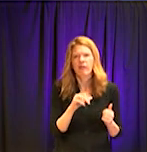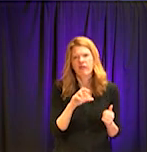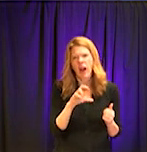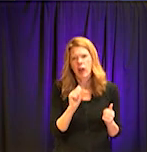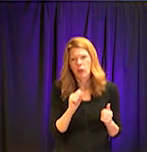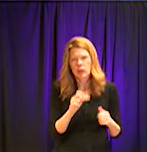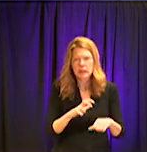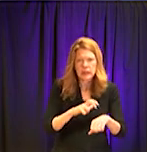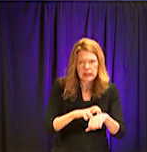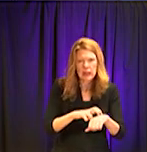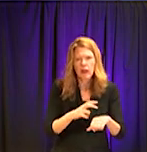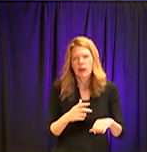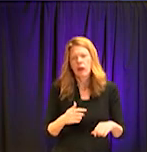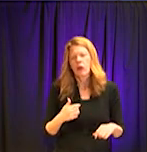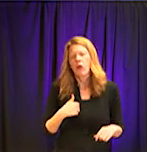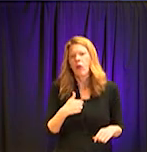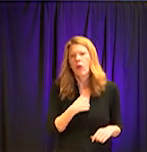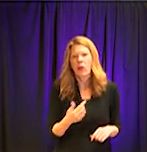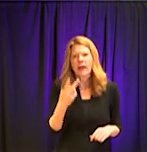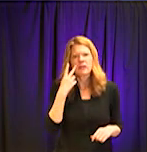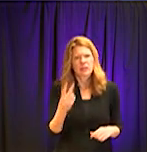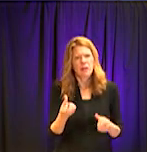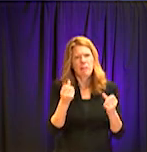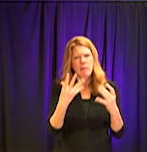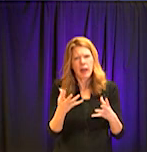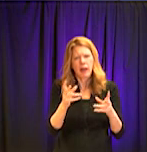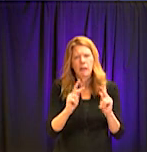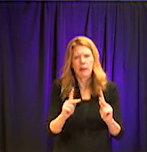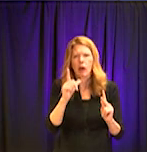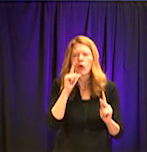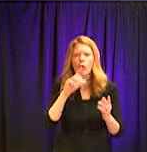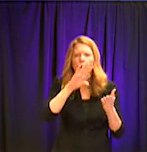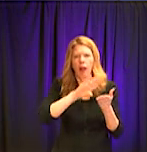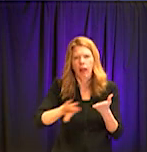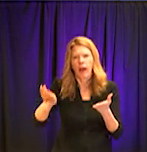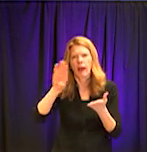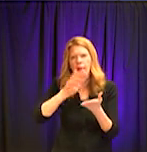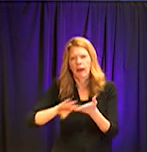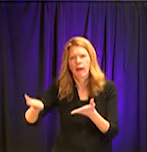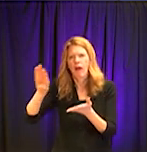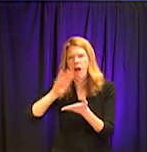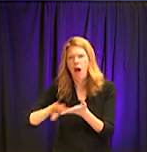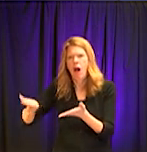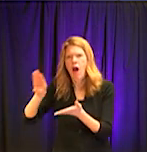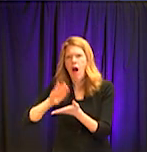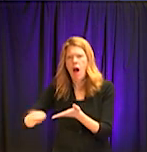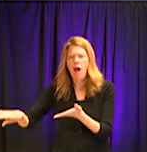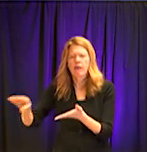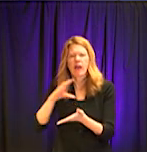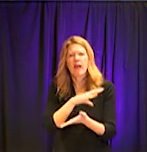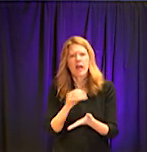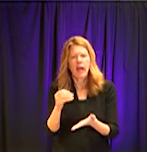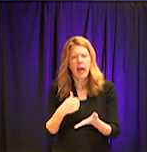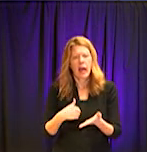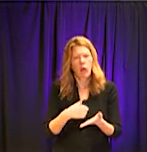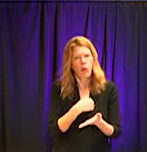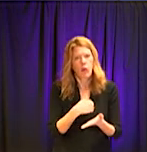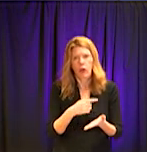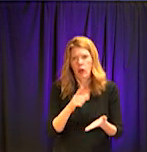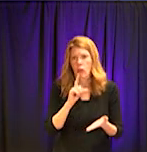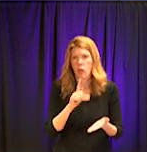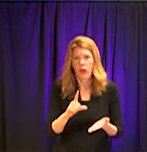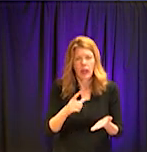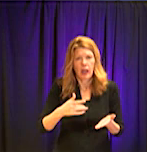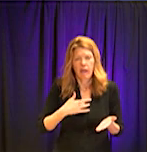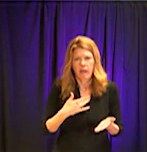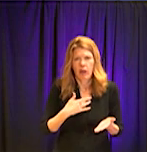one industry after another laying off hundreds of thousands of workers? This is all something like out of the twilight zone.